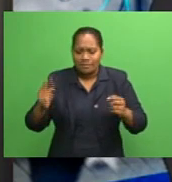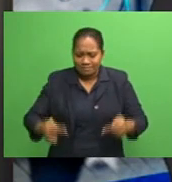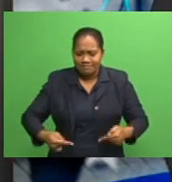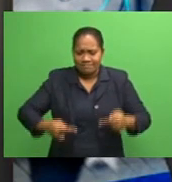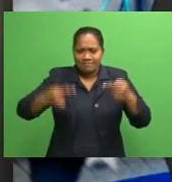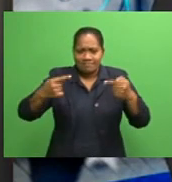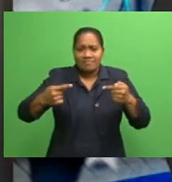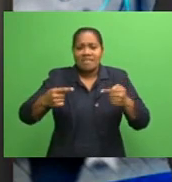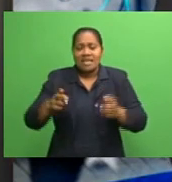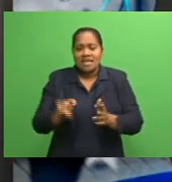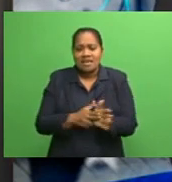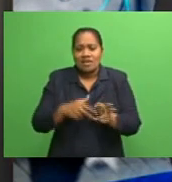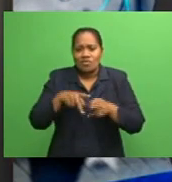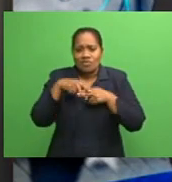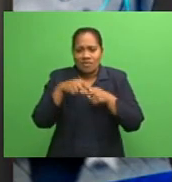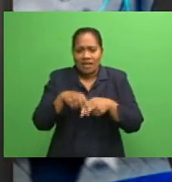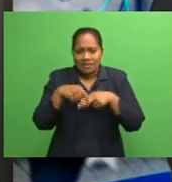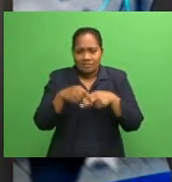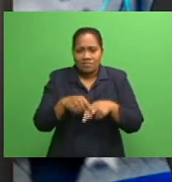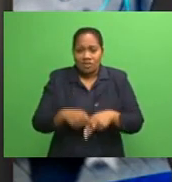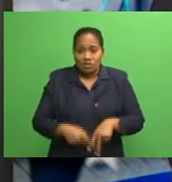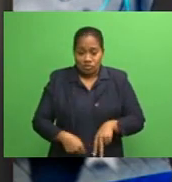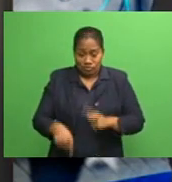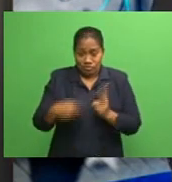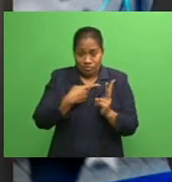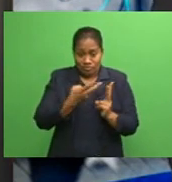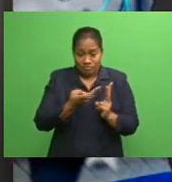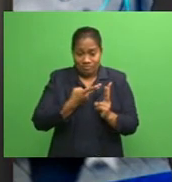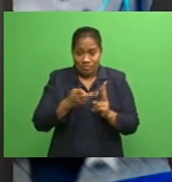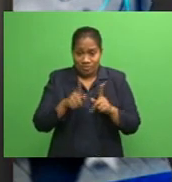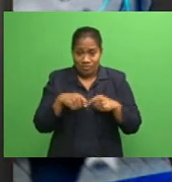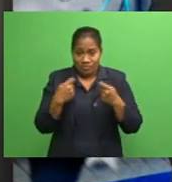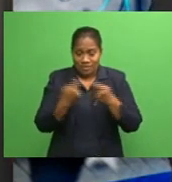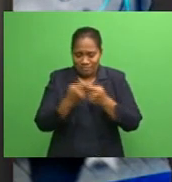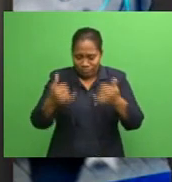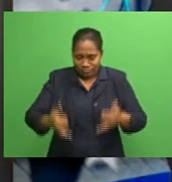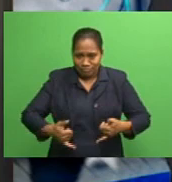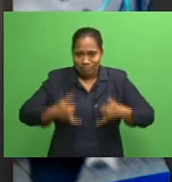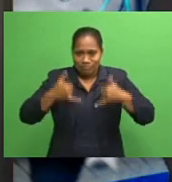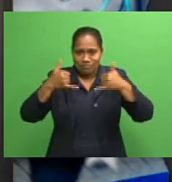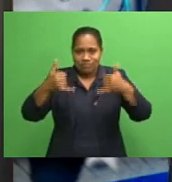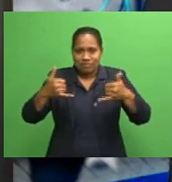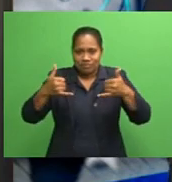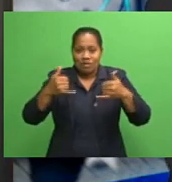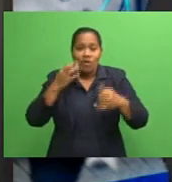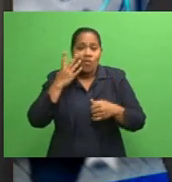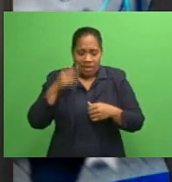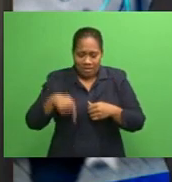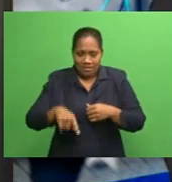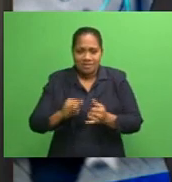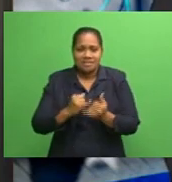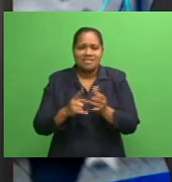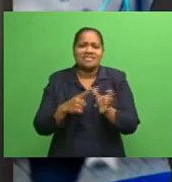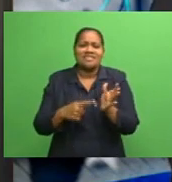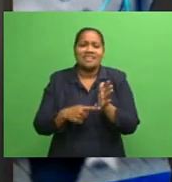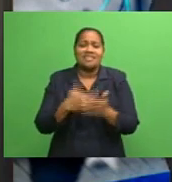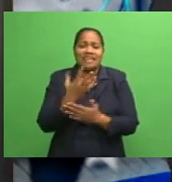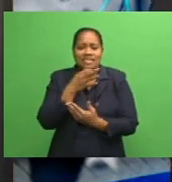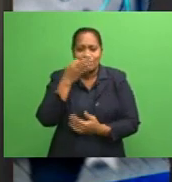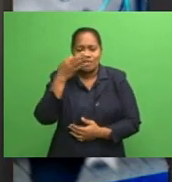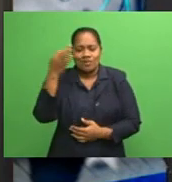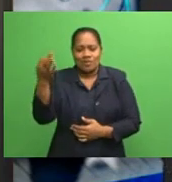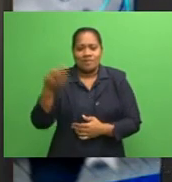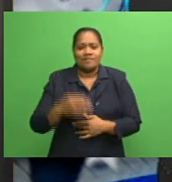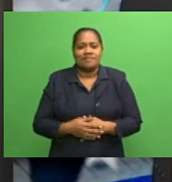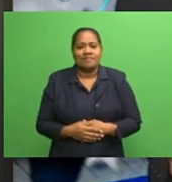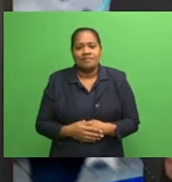The two giants of domestic rugby meet in the Skipper Cup opener and 1st Fairbrother Challenge on Saturday at Lawanga Park, Singatoka. The